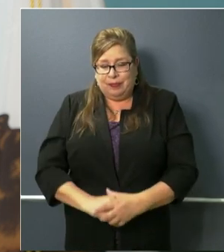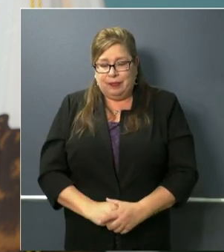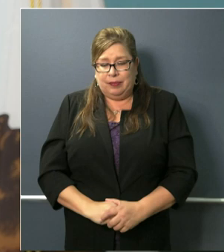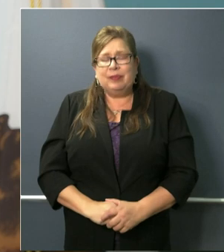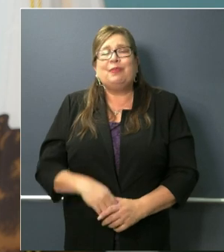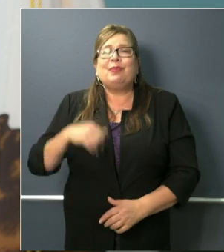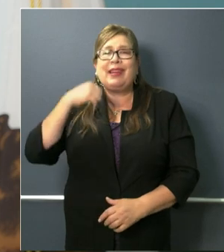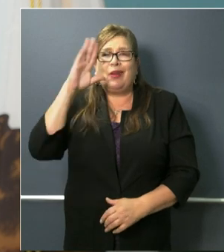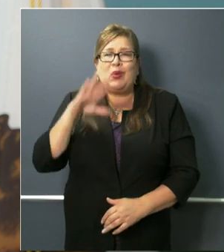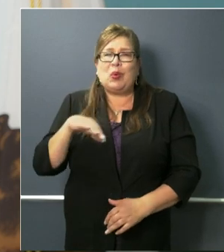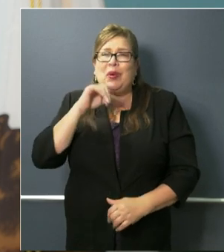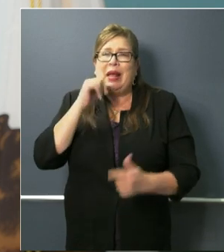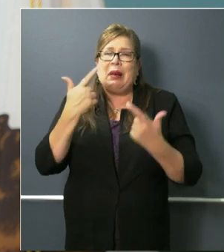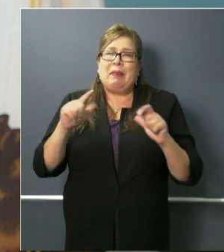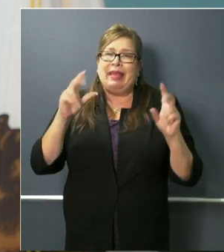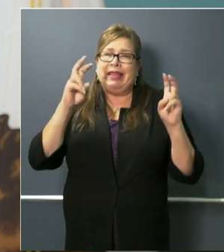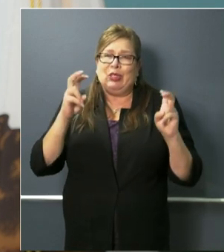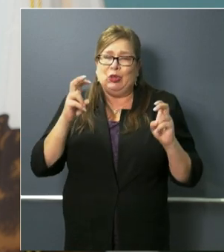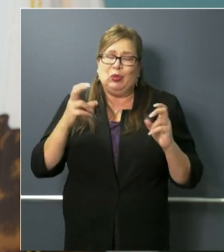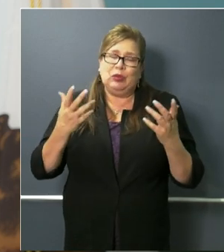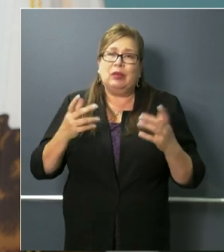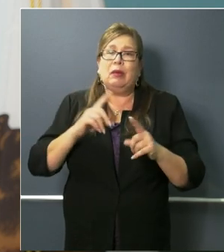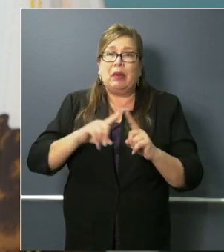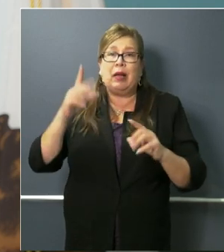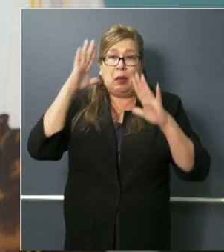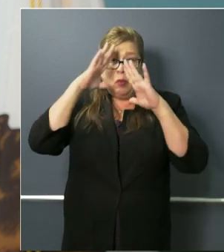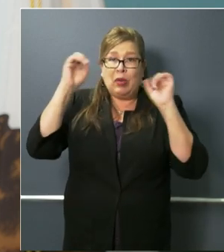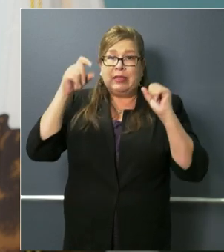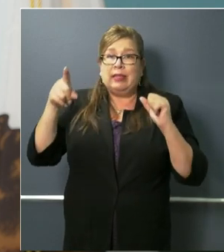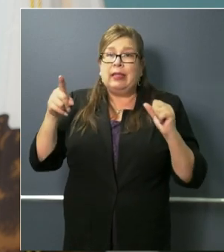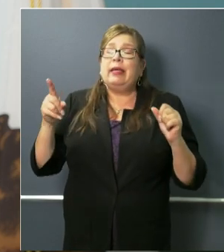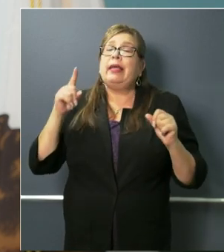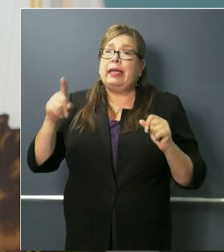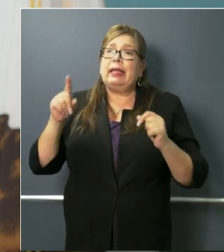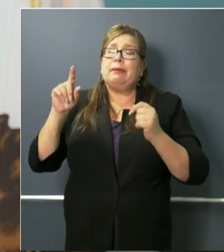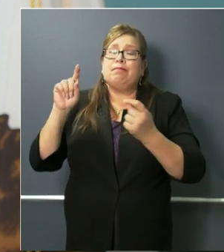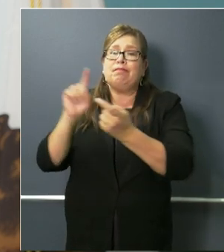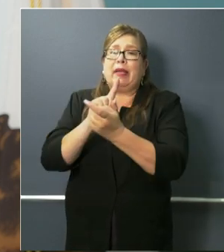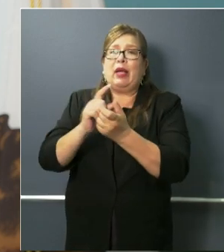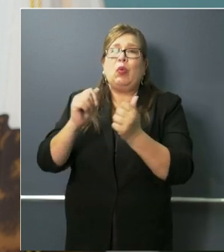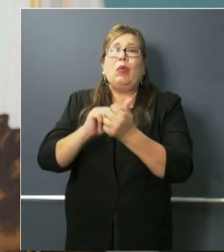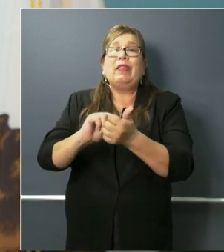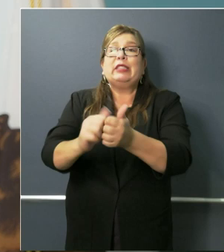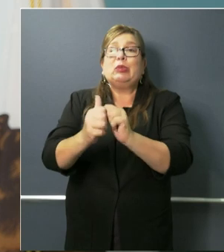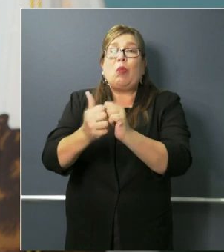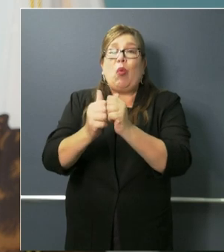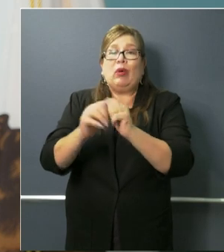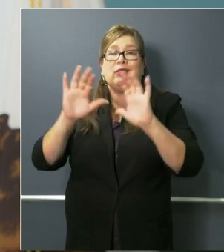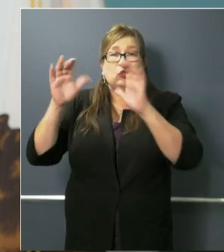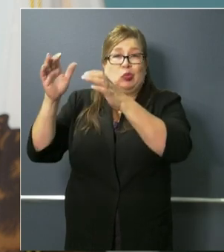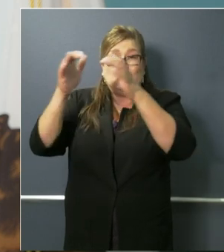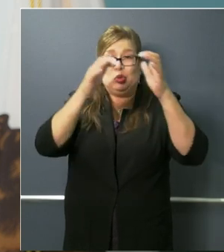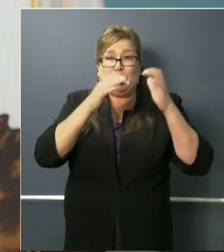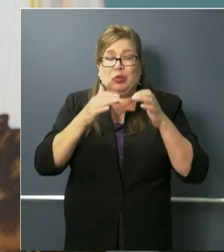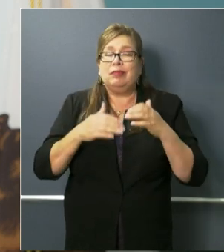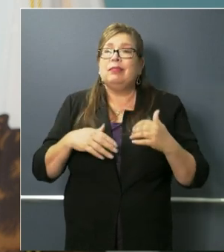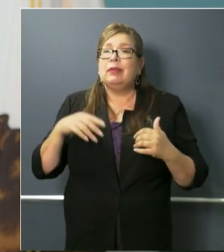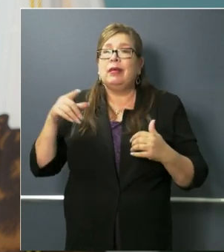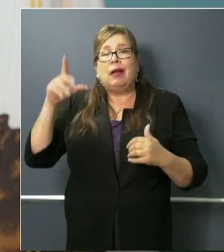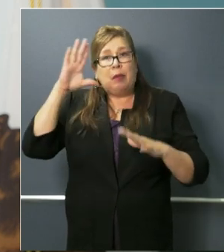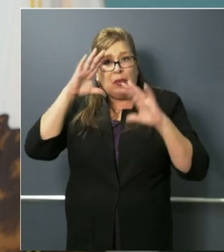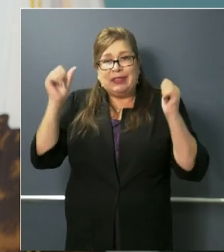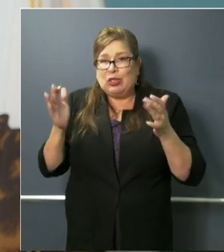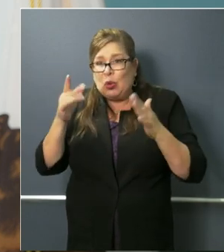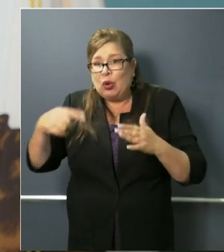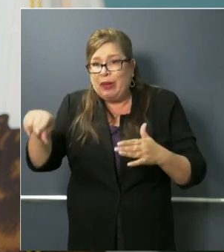the sports leagues and all the reports are that he is urging them to resume playing as soon as possible including starting the nfl season on